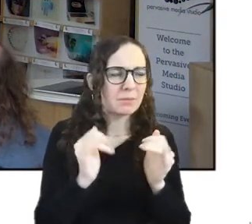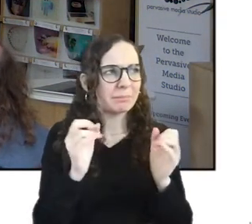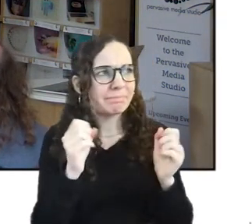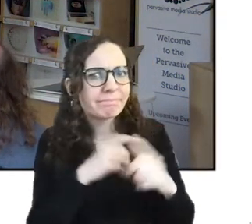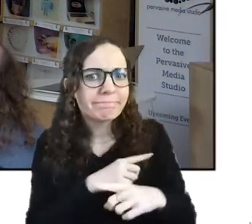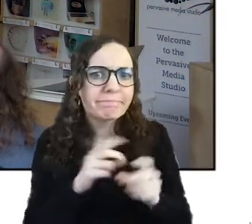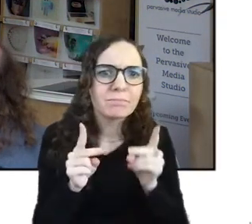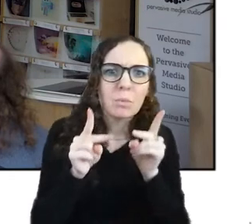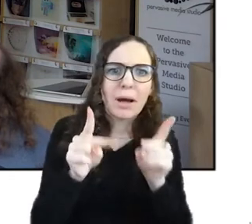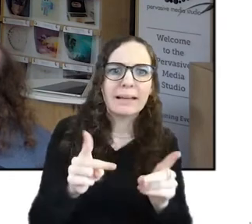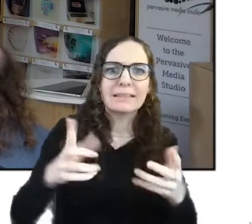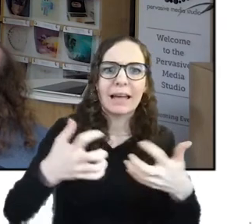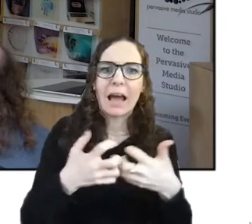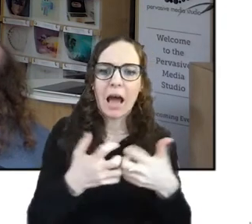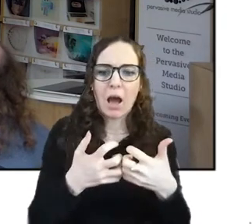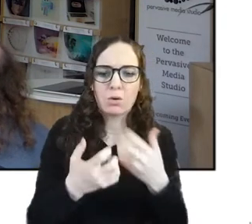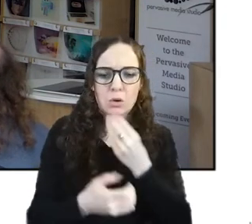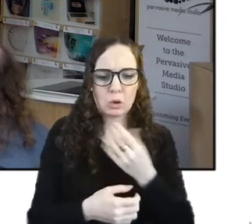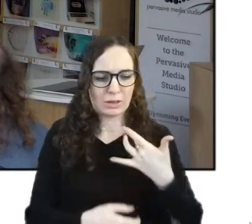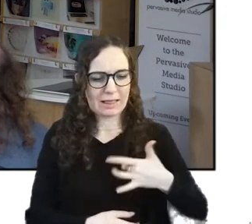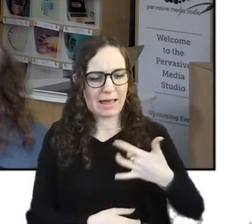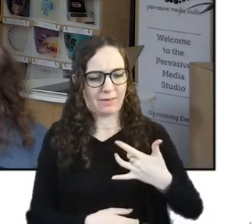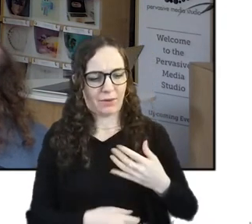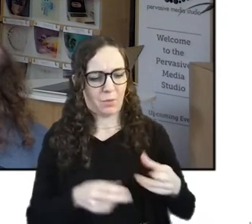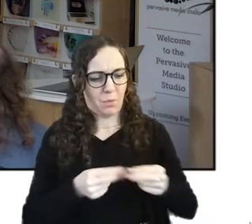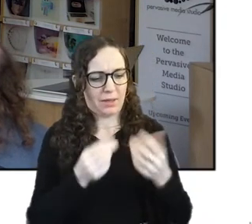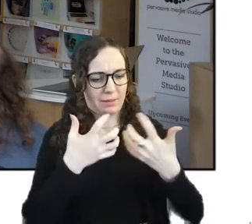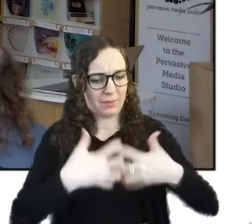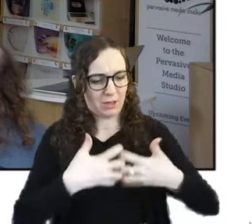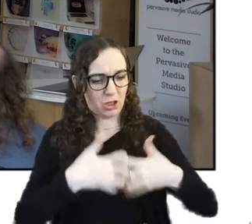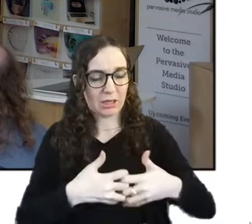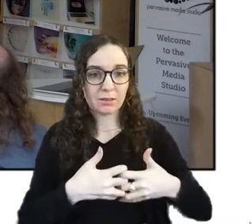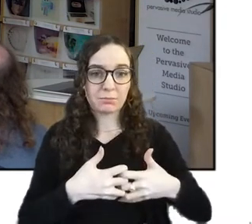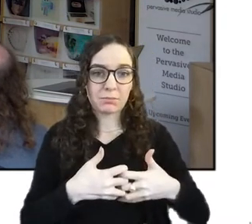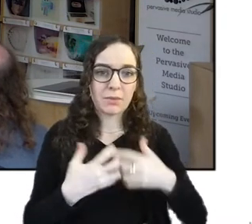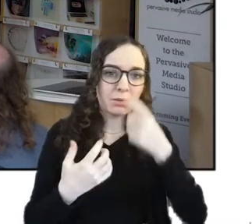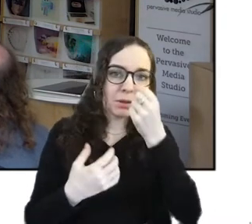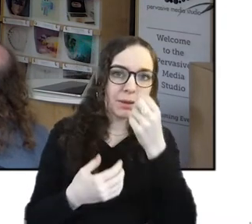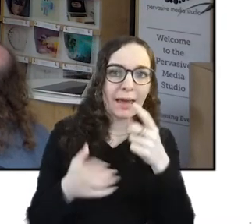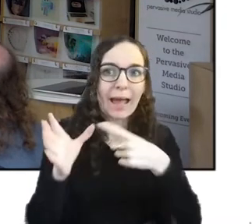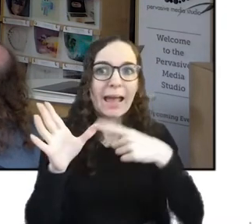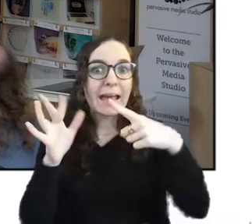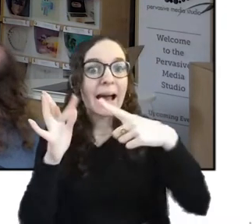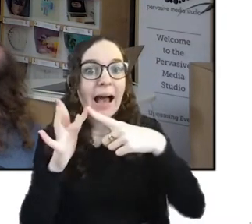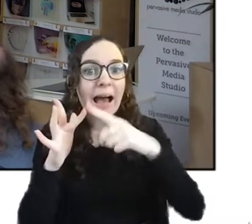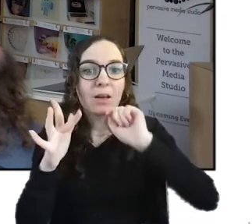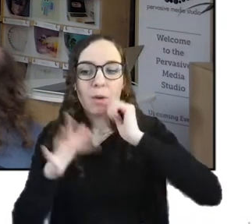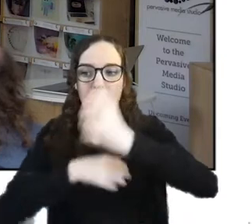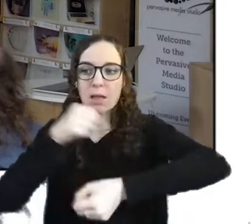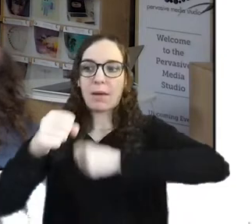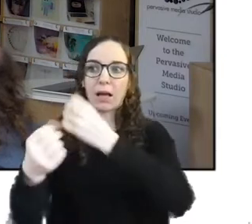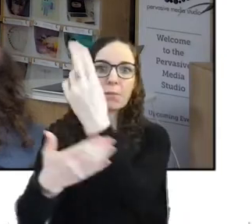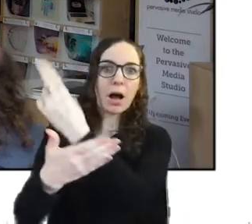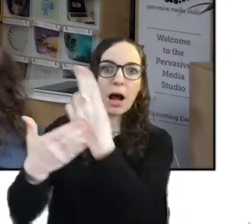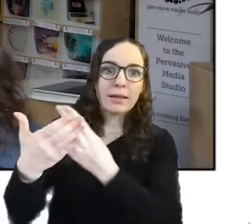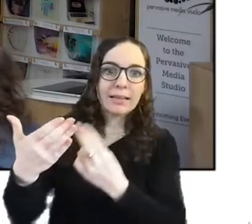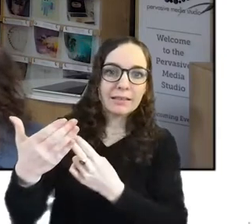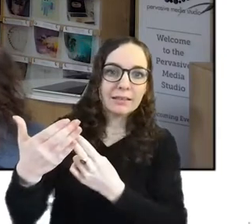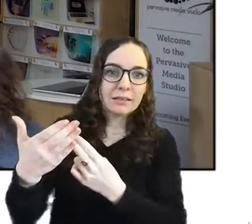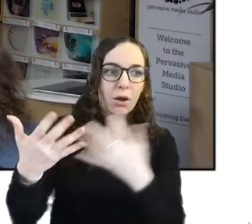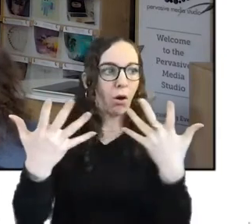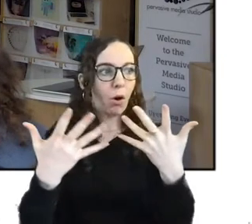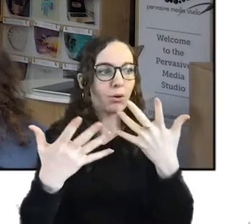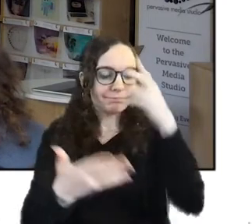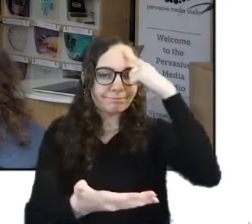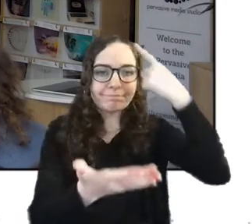define who our friends and lovers are, when AI become artists and algorithms decide the music that moves us, we wanted to explore what it